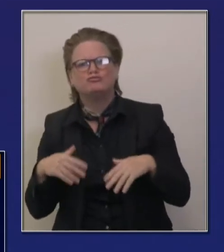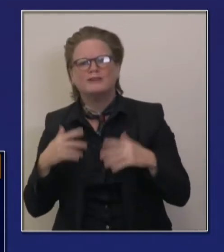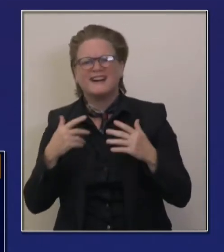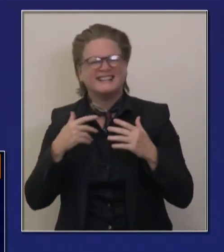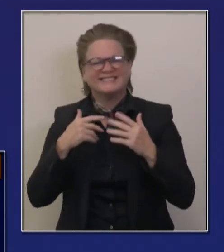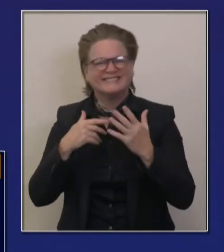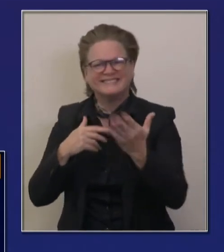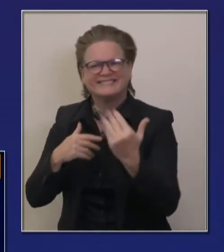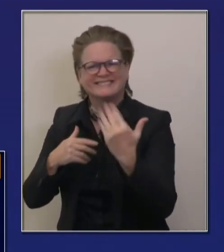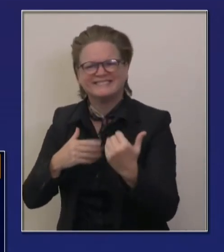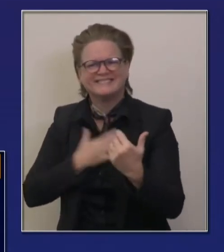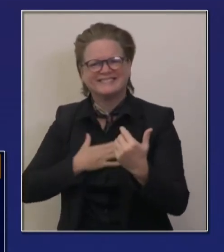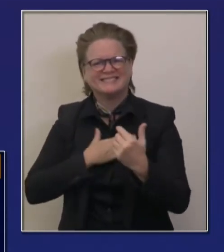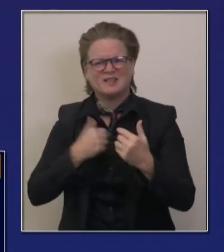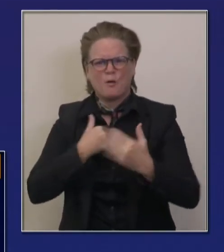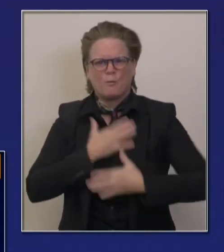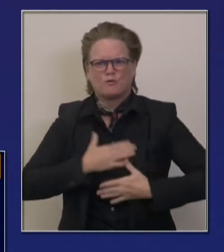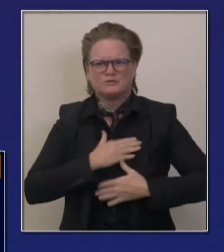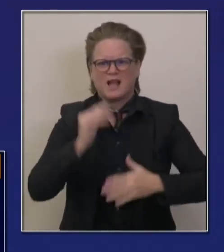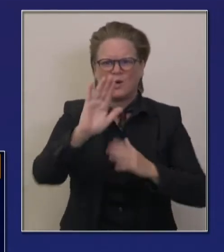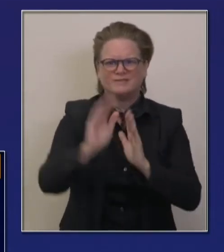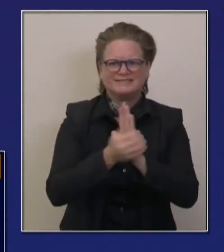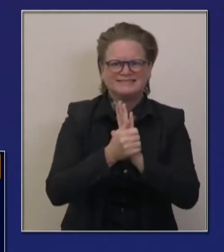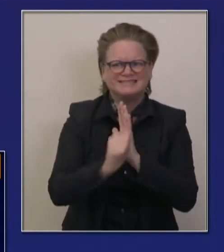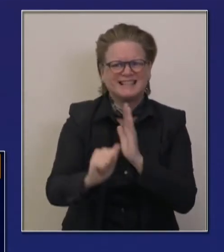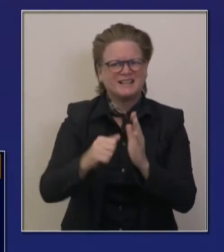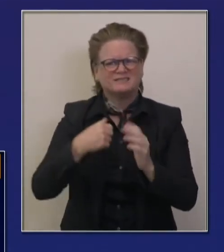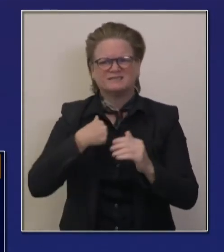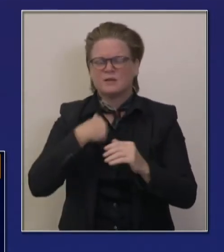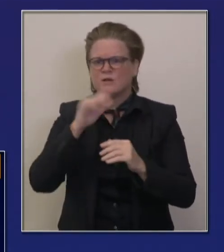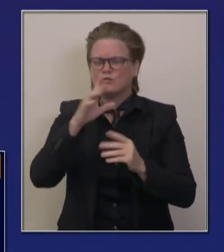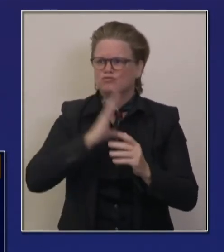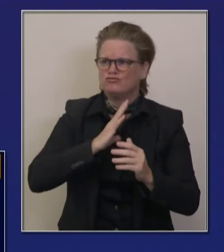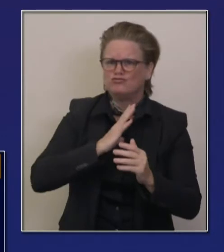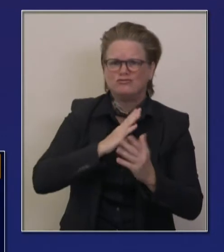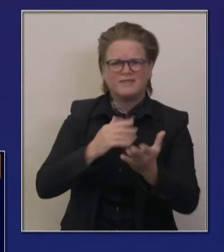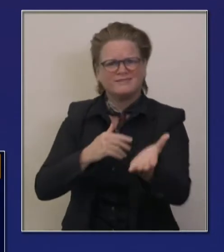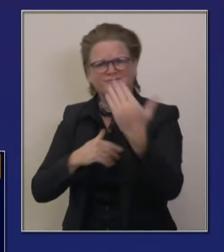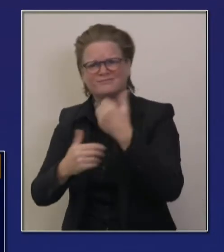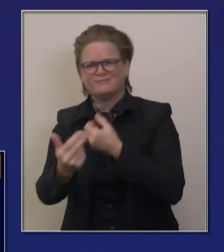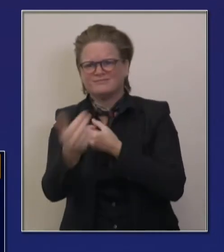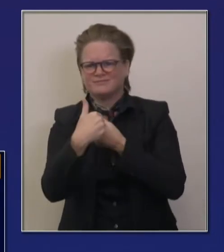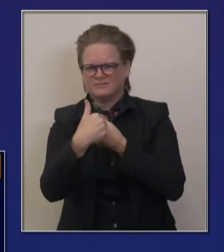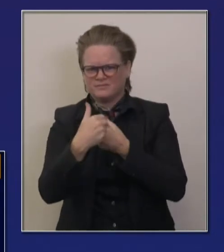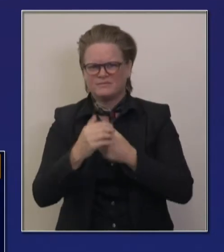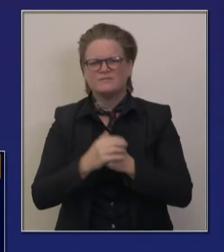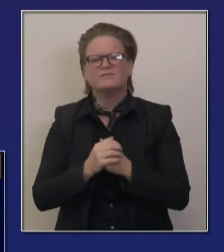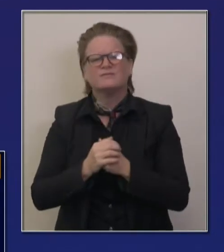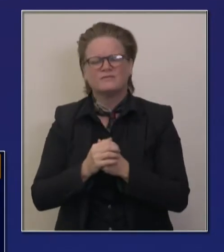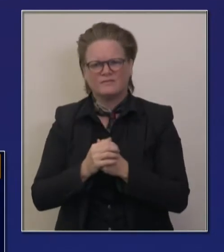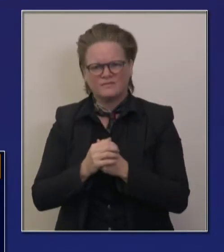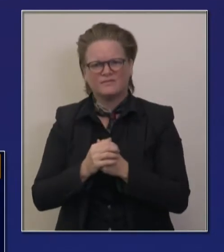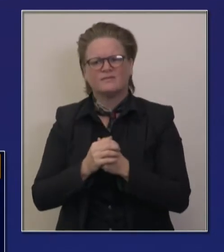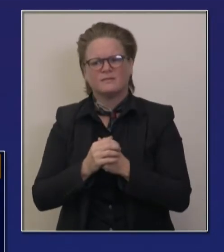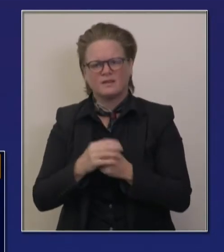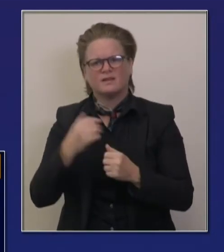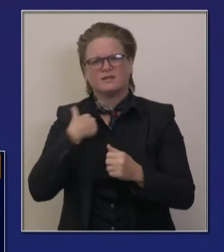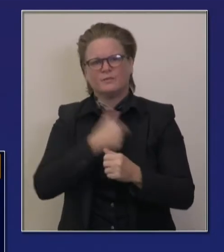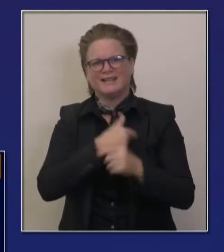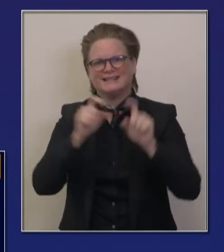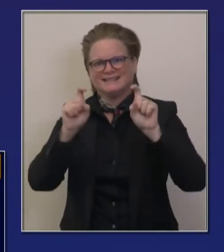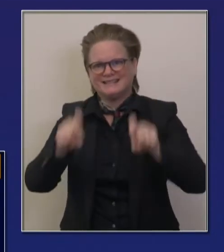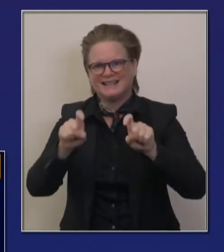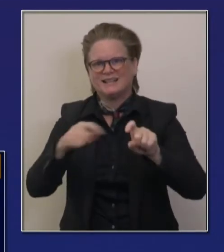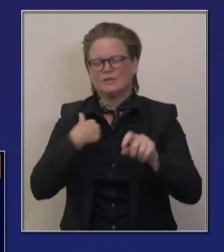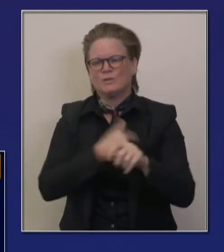capacity, uh, that is, uh, available, uh, or rather they would avail themselves too. We want people to consider joining the health